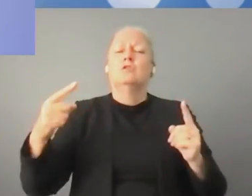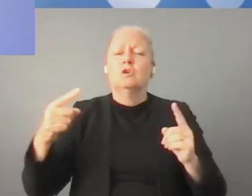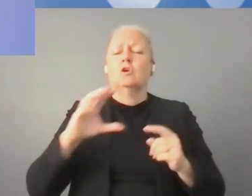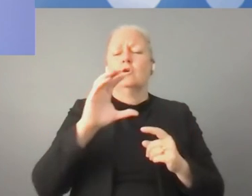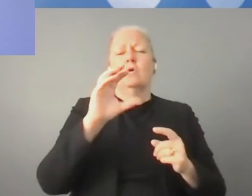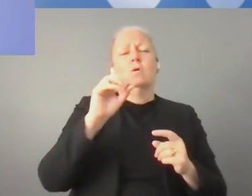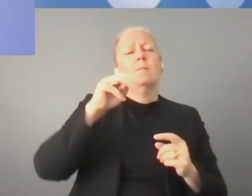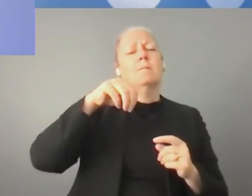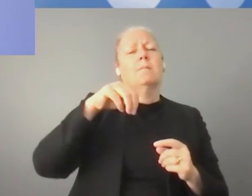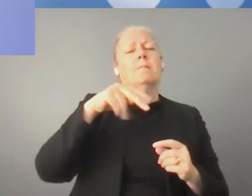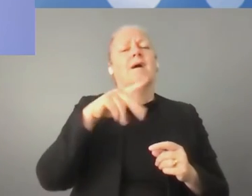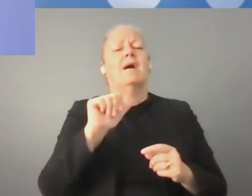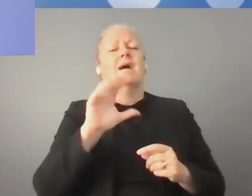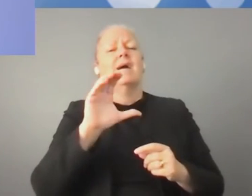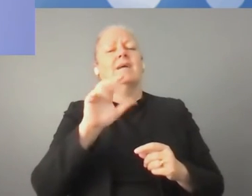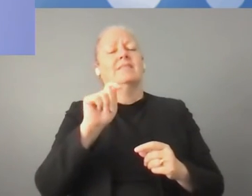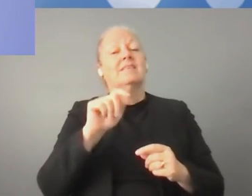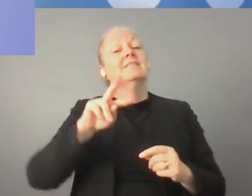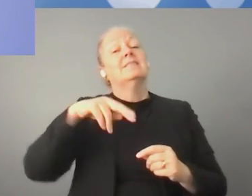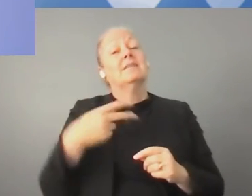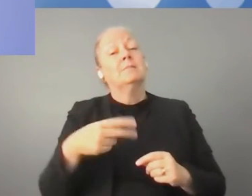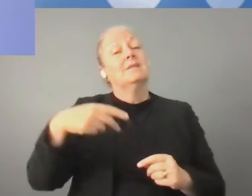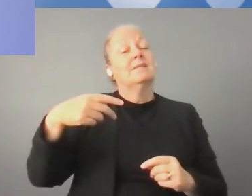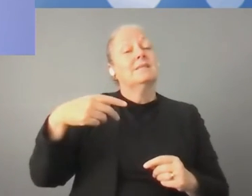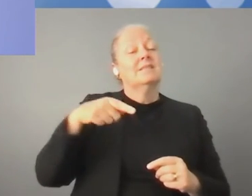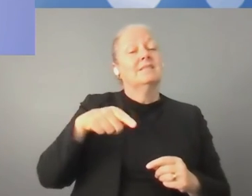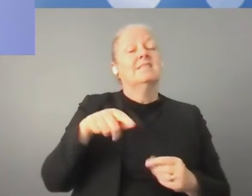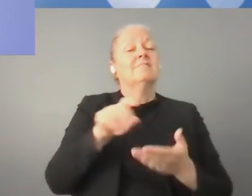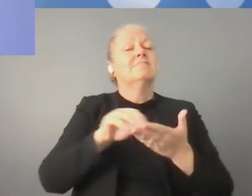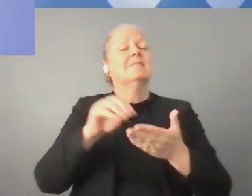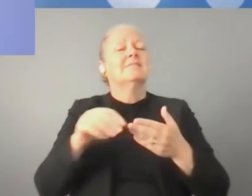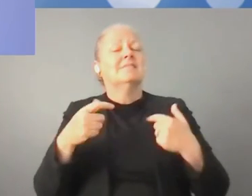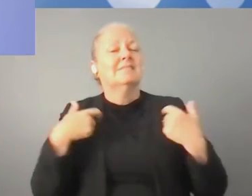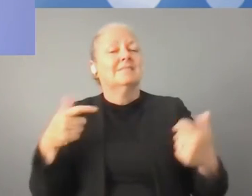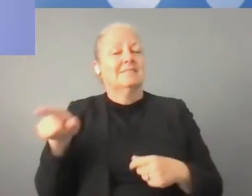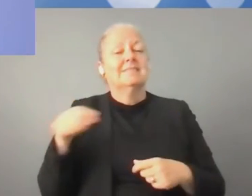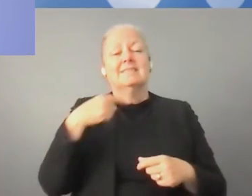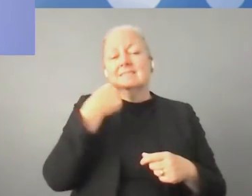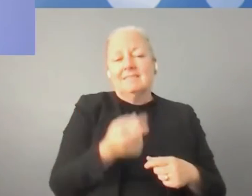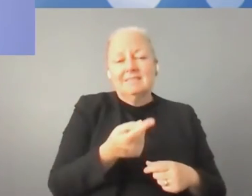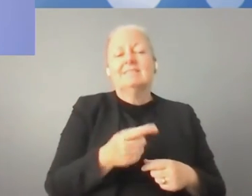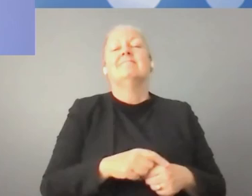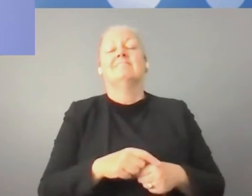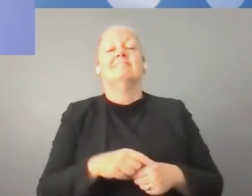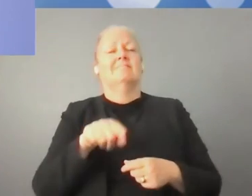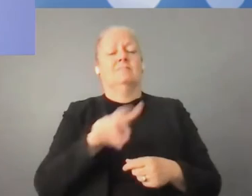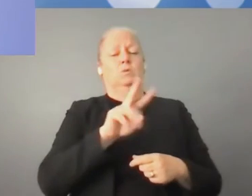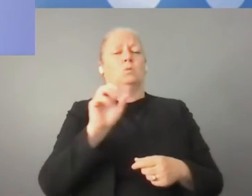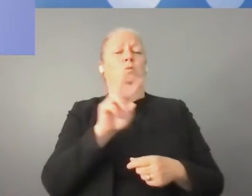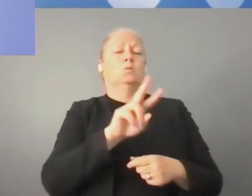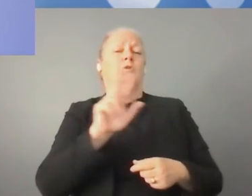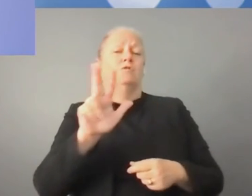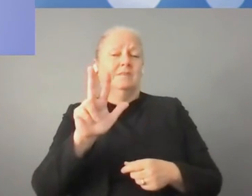General proposes to conclude in the year 2023. This should outline shared